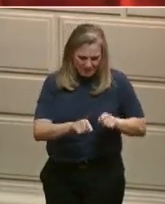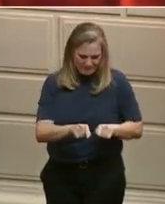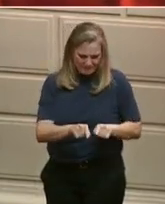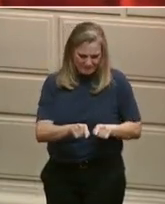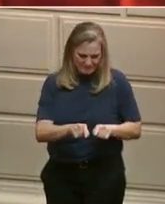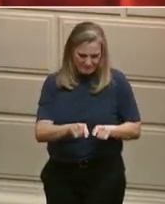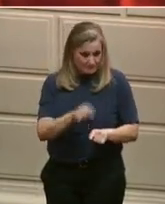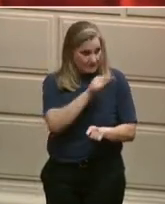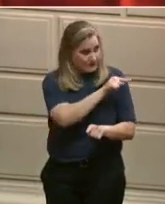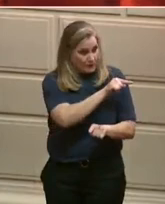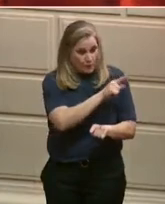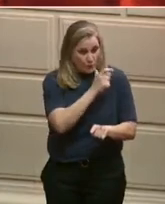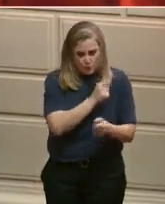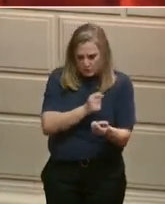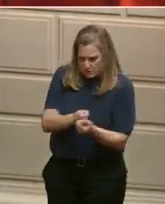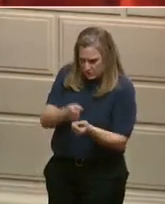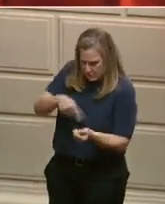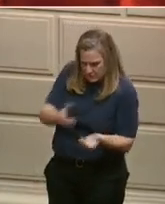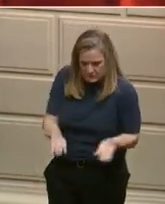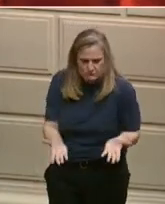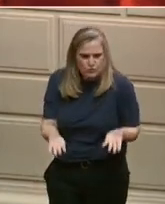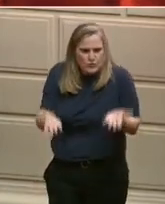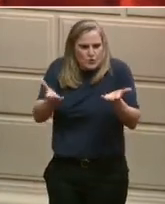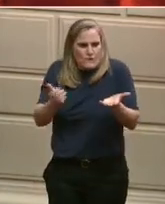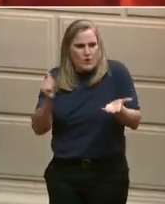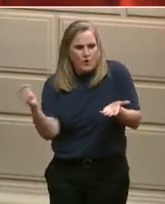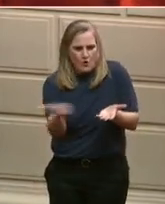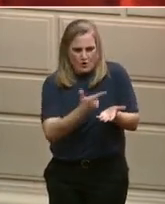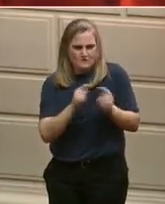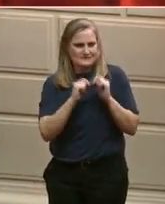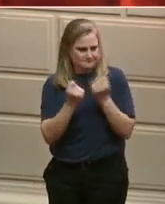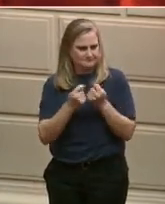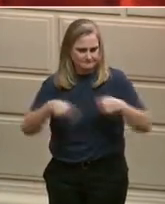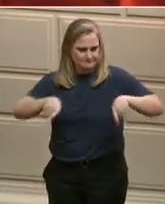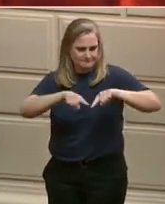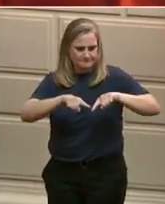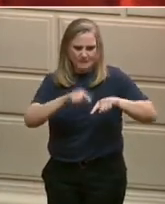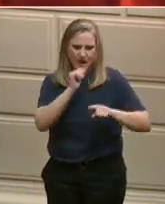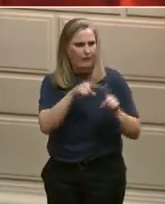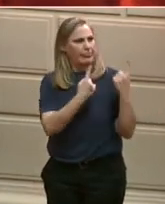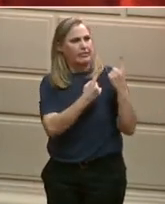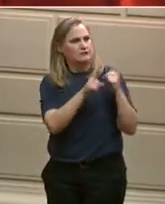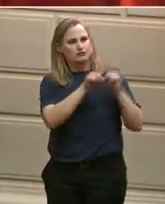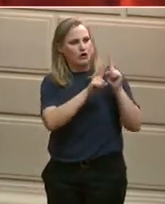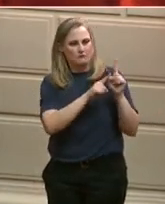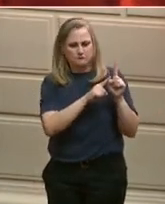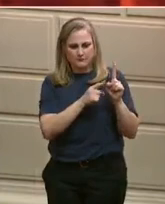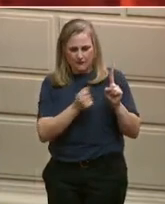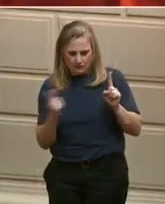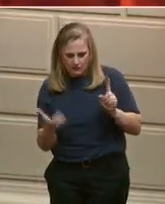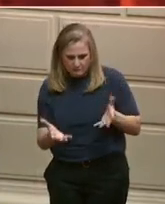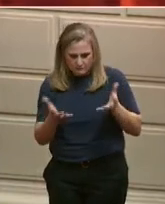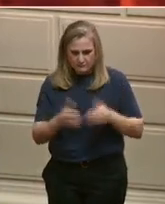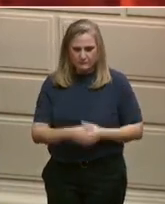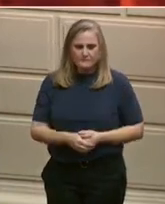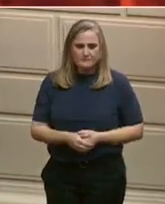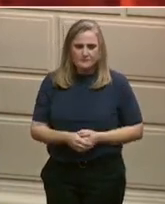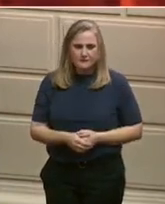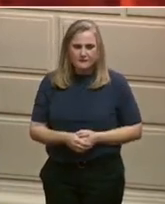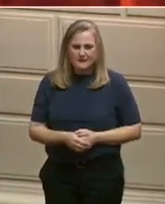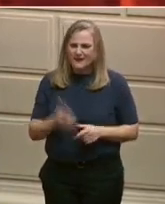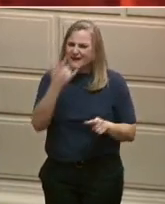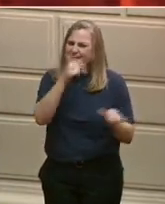to help others do their very best. When I became governor, I believed that Rhode Island